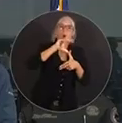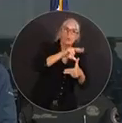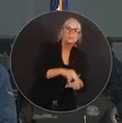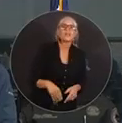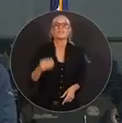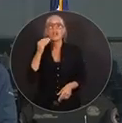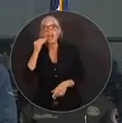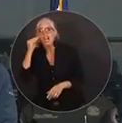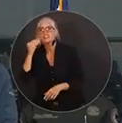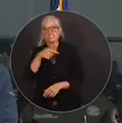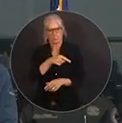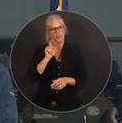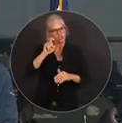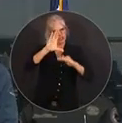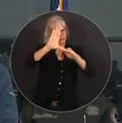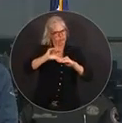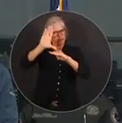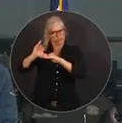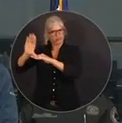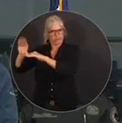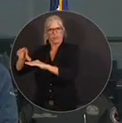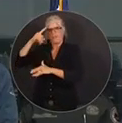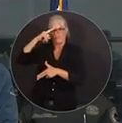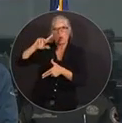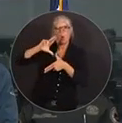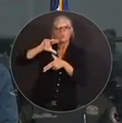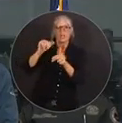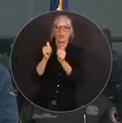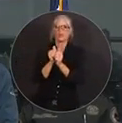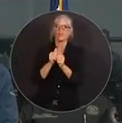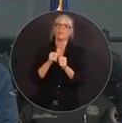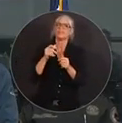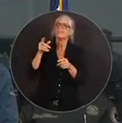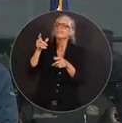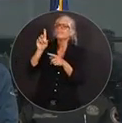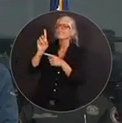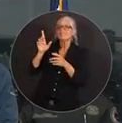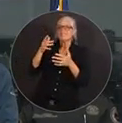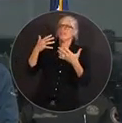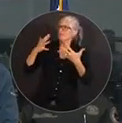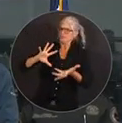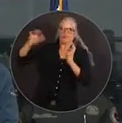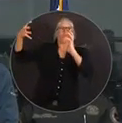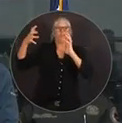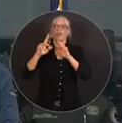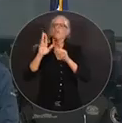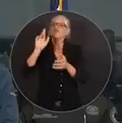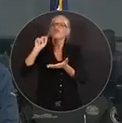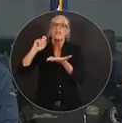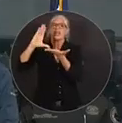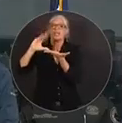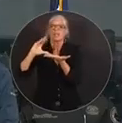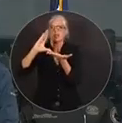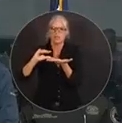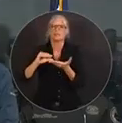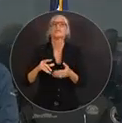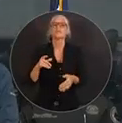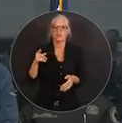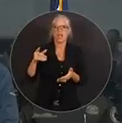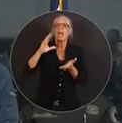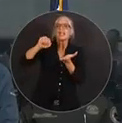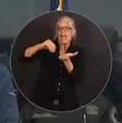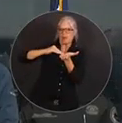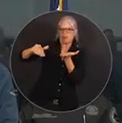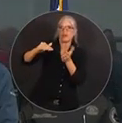for hotel rooms on a distress rate for Floridians who are fleeing the storm, as well as waiving or reducing